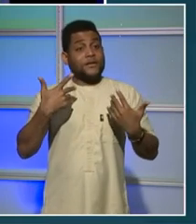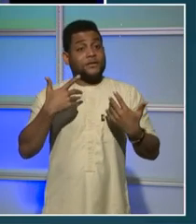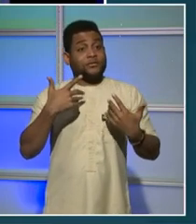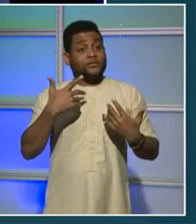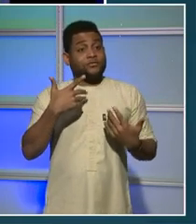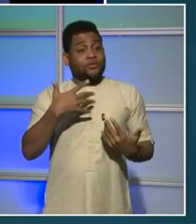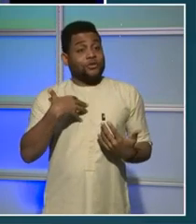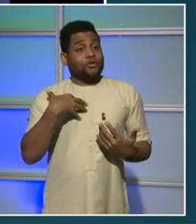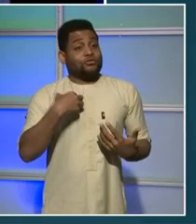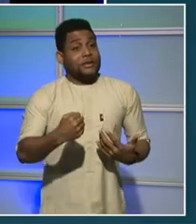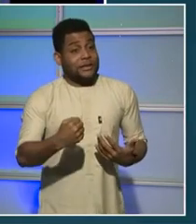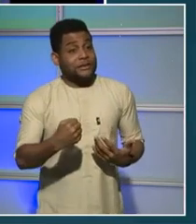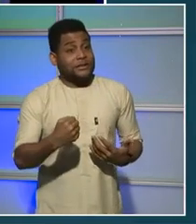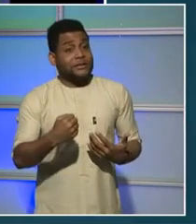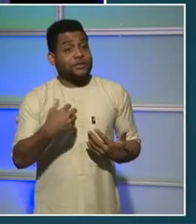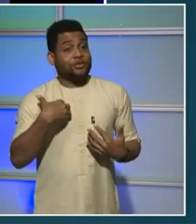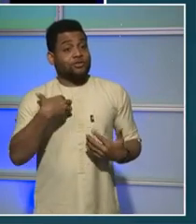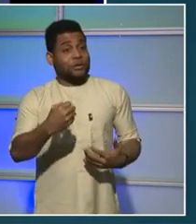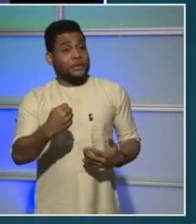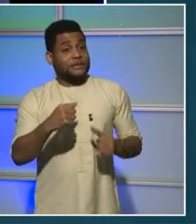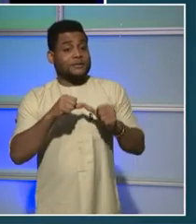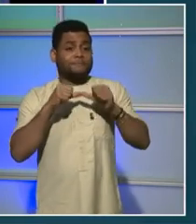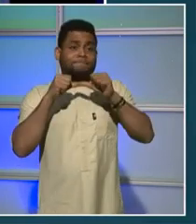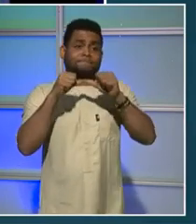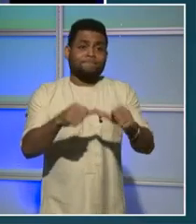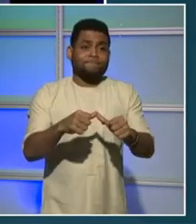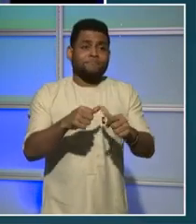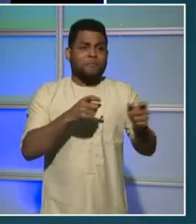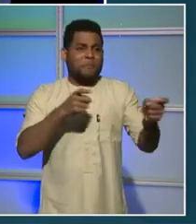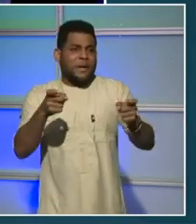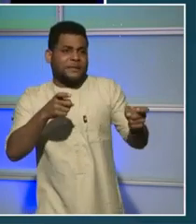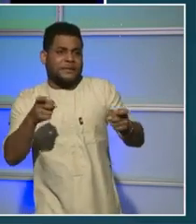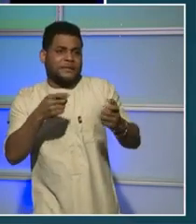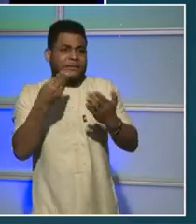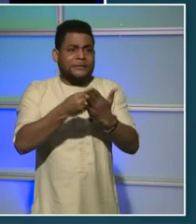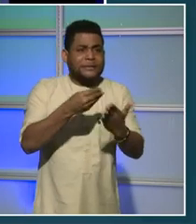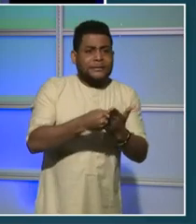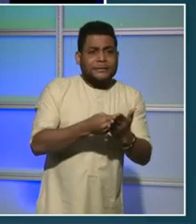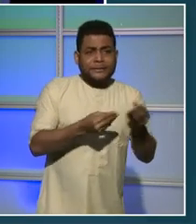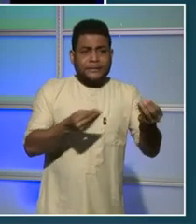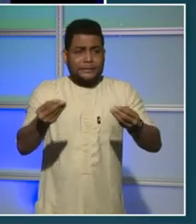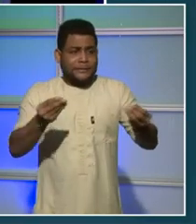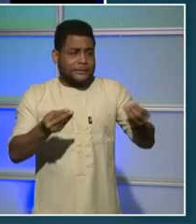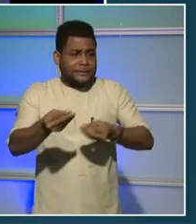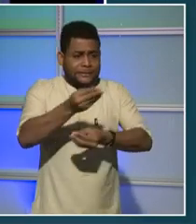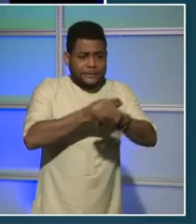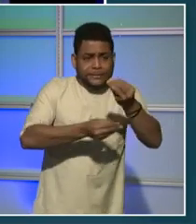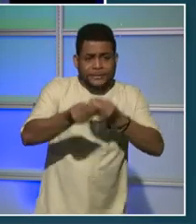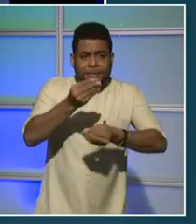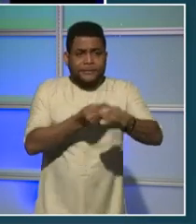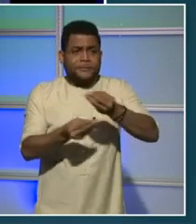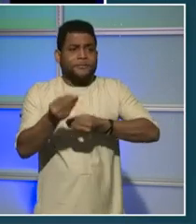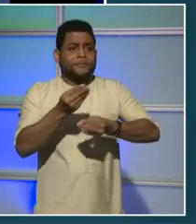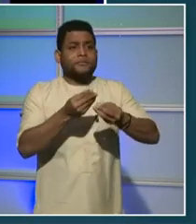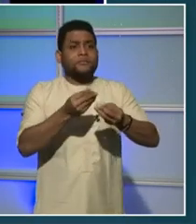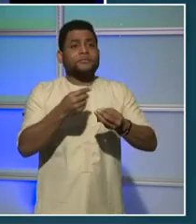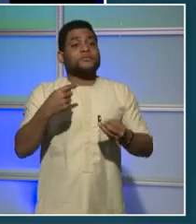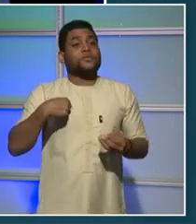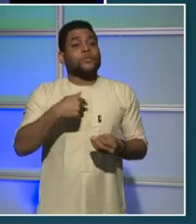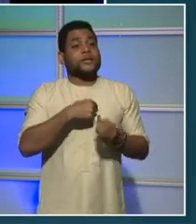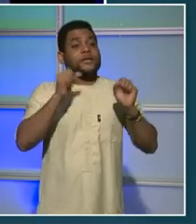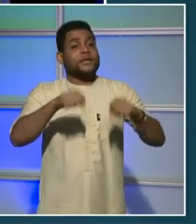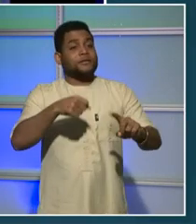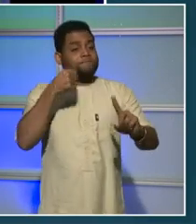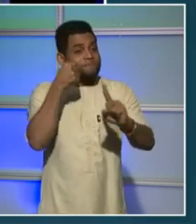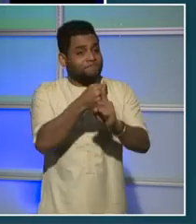we manage the city's finances, we can make huge, historic, transformative investments in